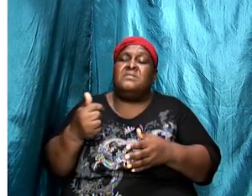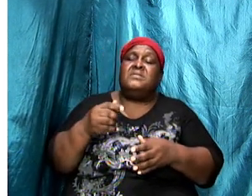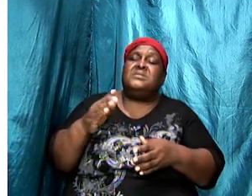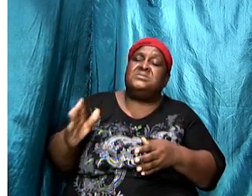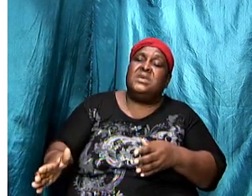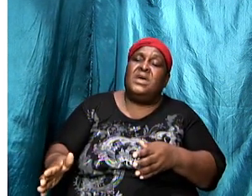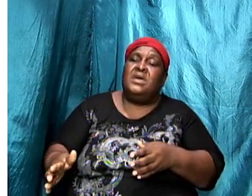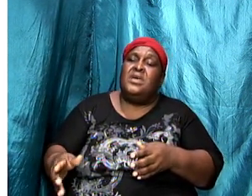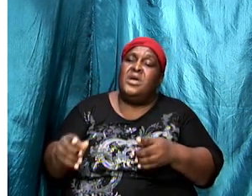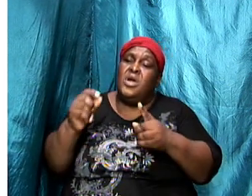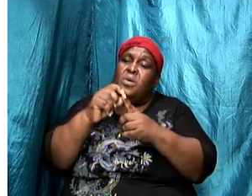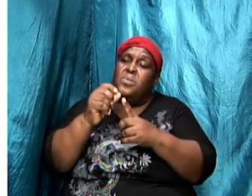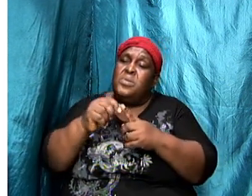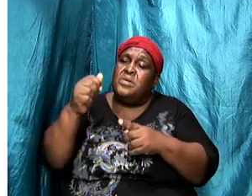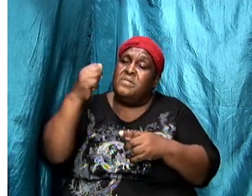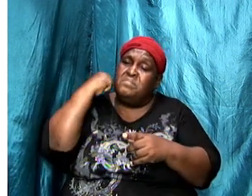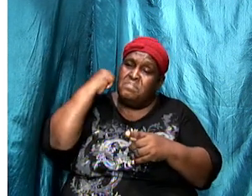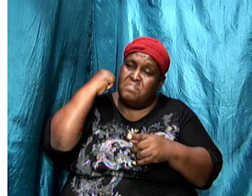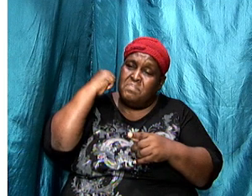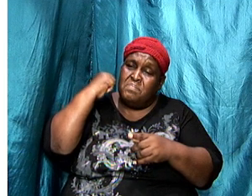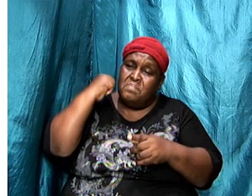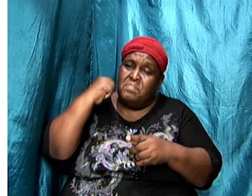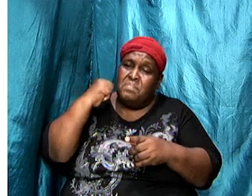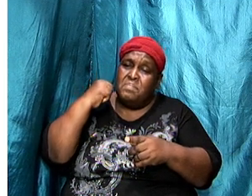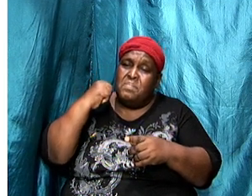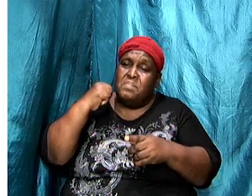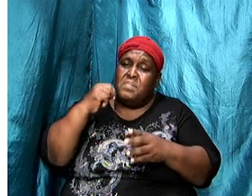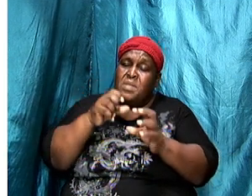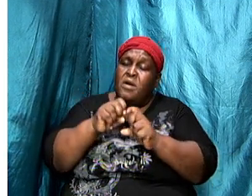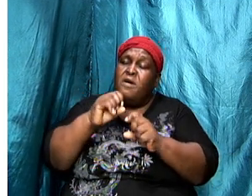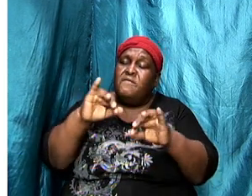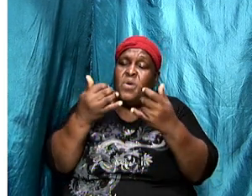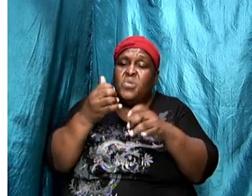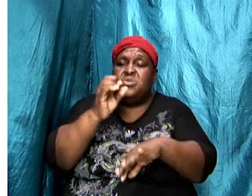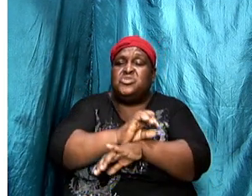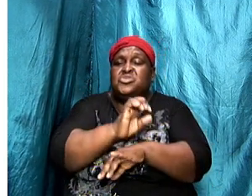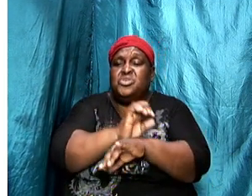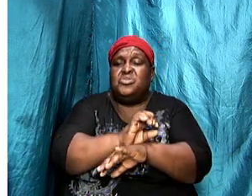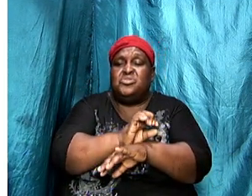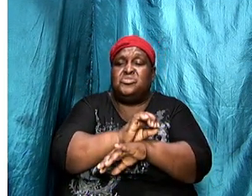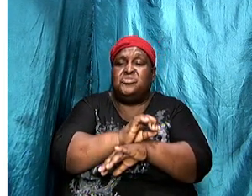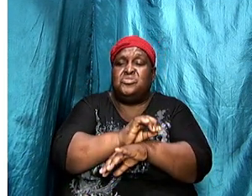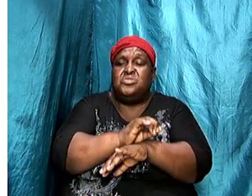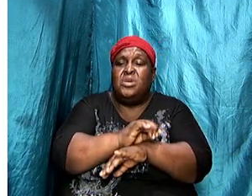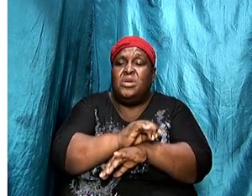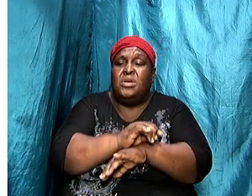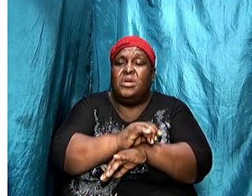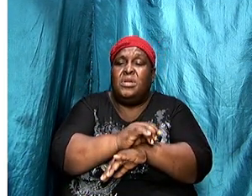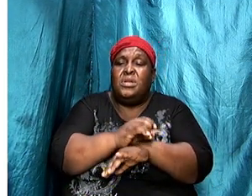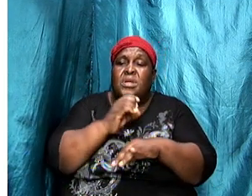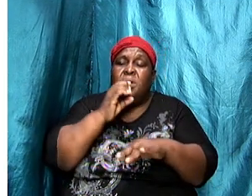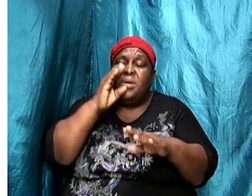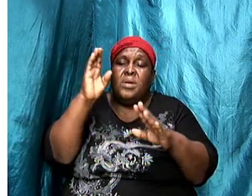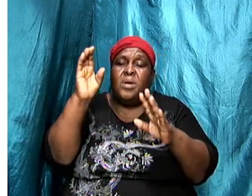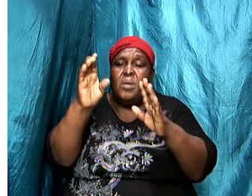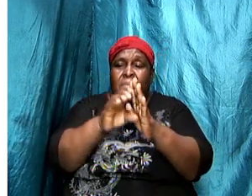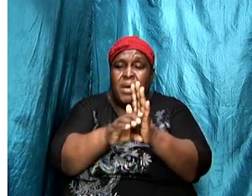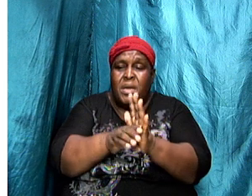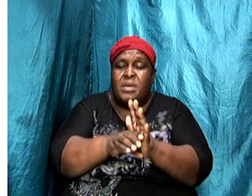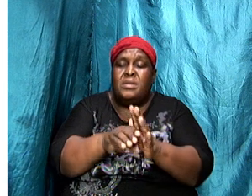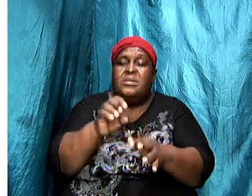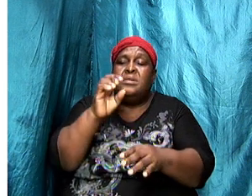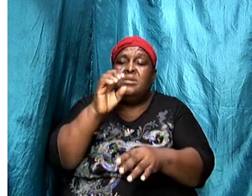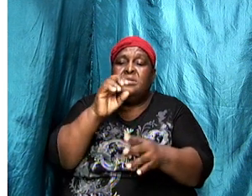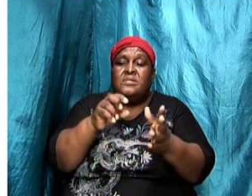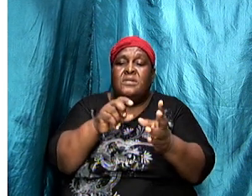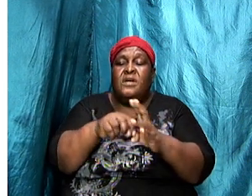based on the condition of the church then there is a command from Jesus a general command from Jesus to